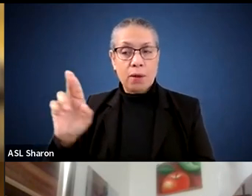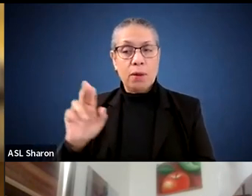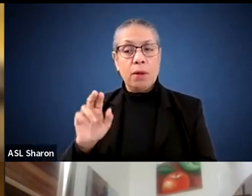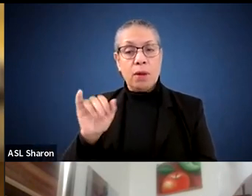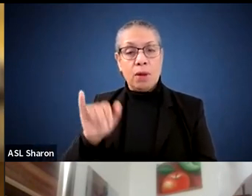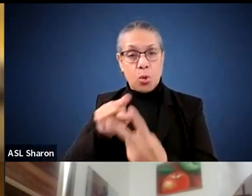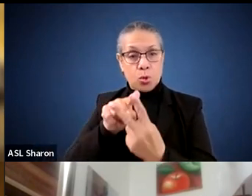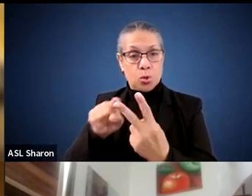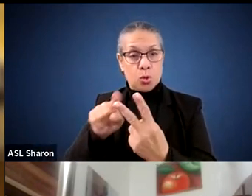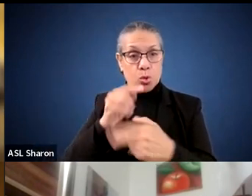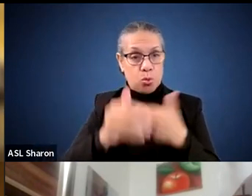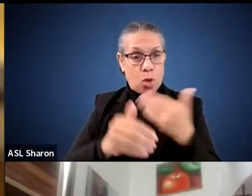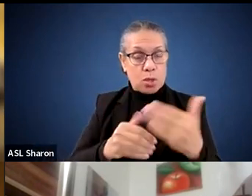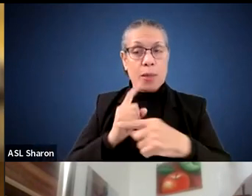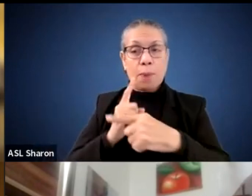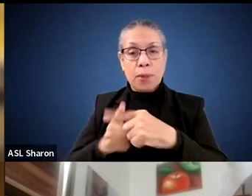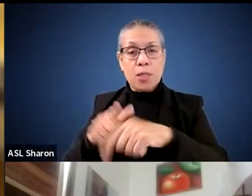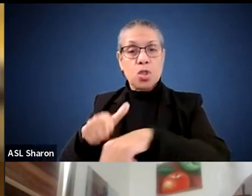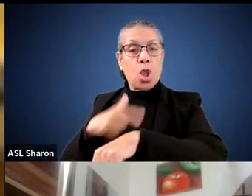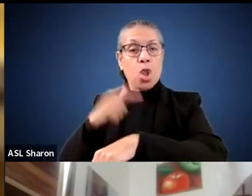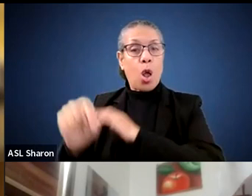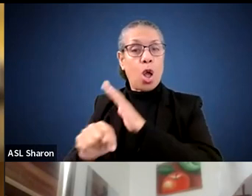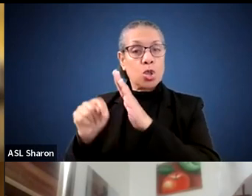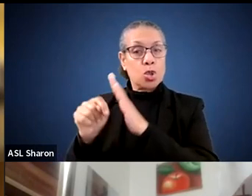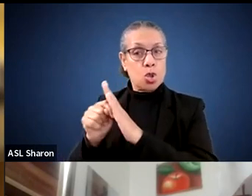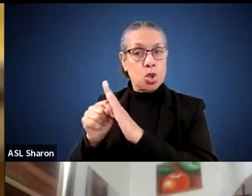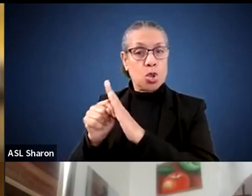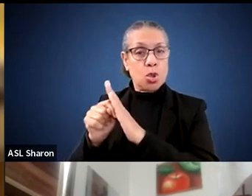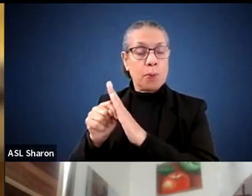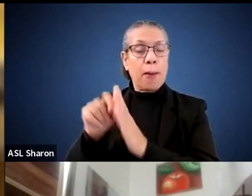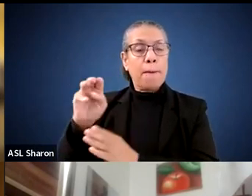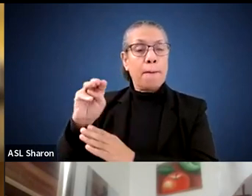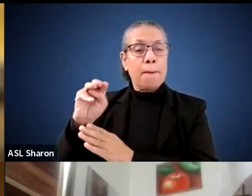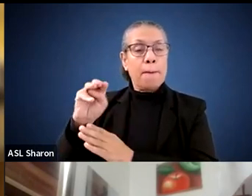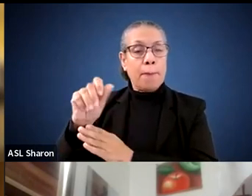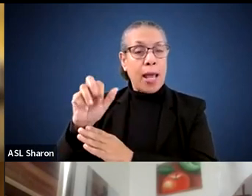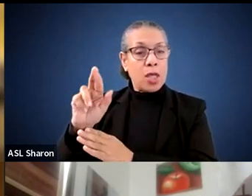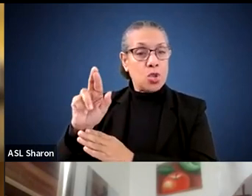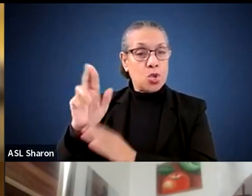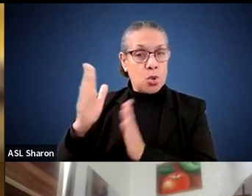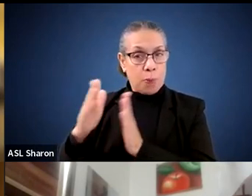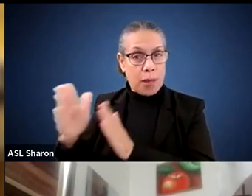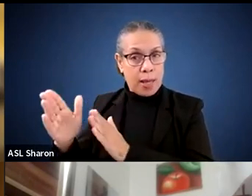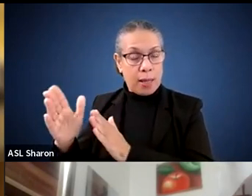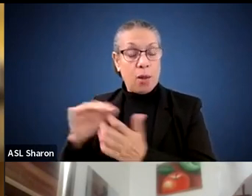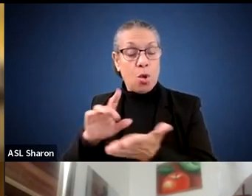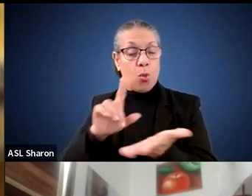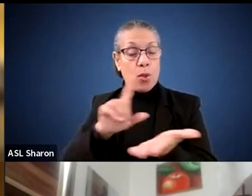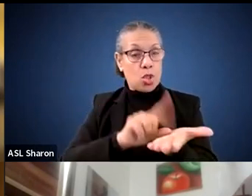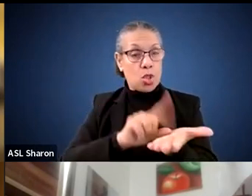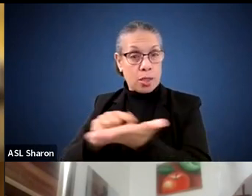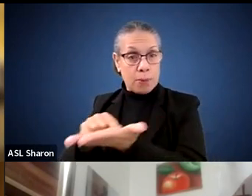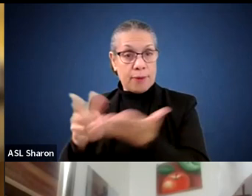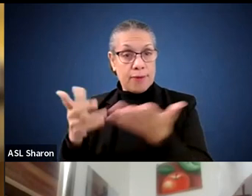process combine in that with the long-term, uh, facilities master plan. Um, once we have those documents in hand and